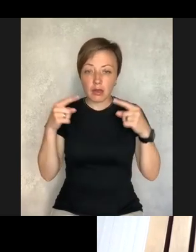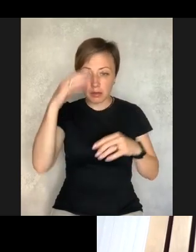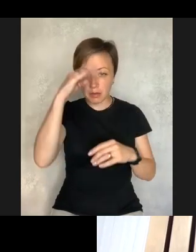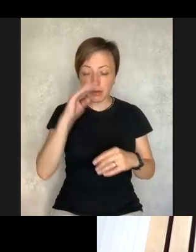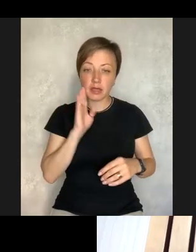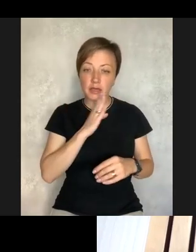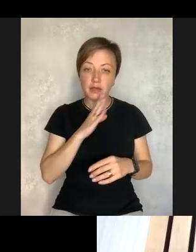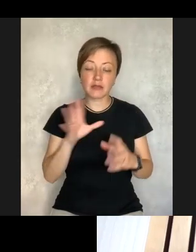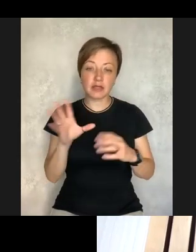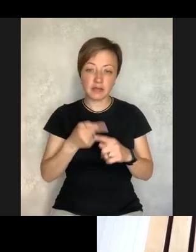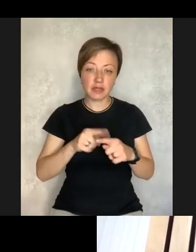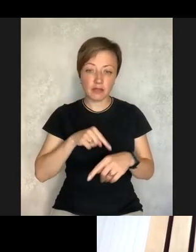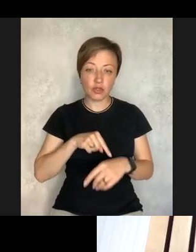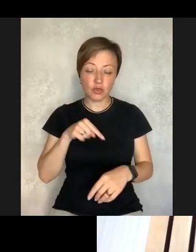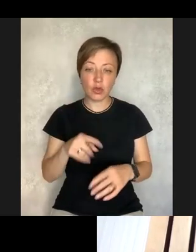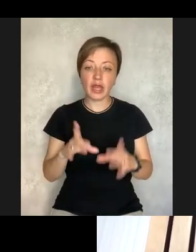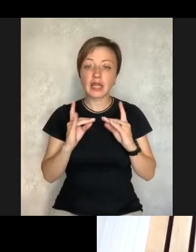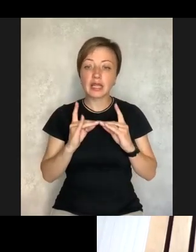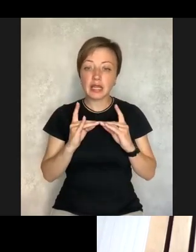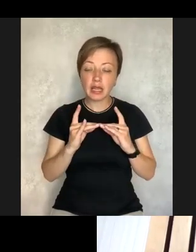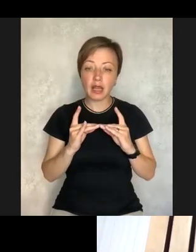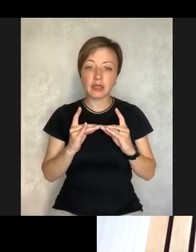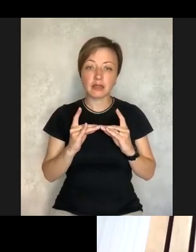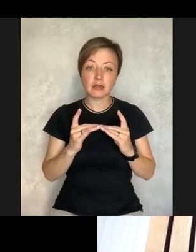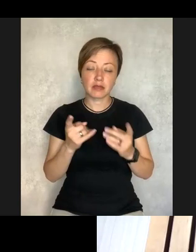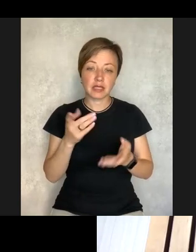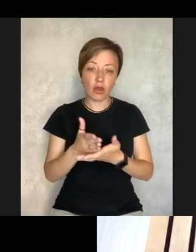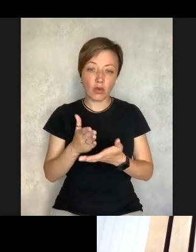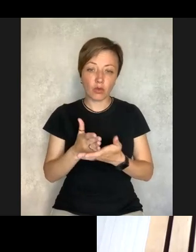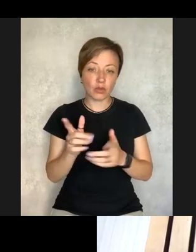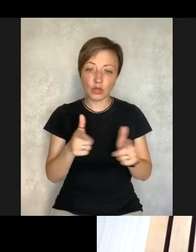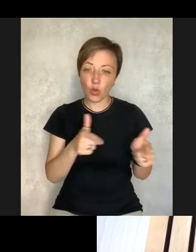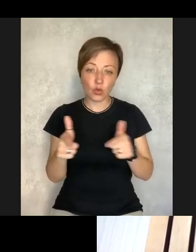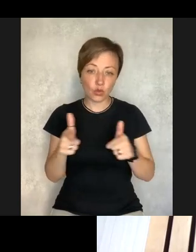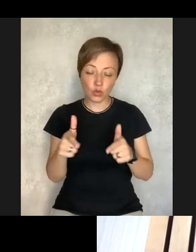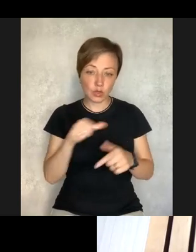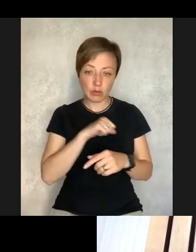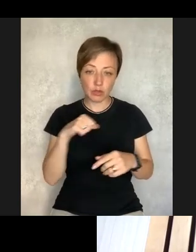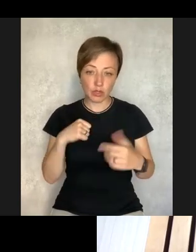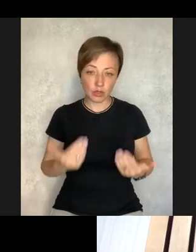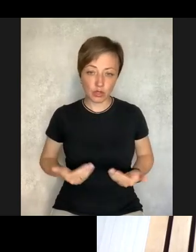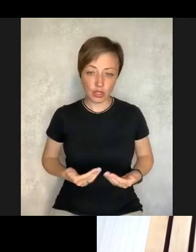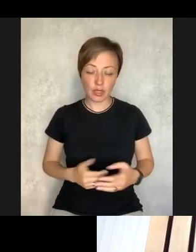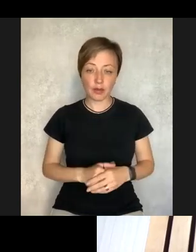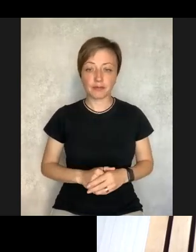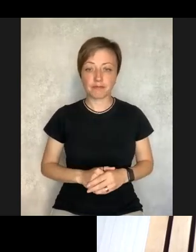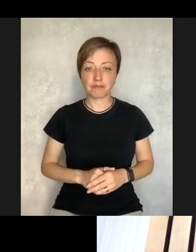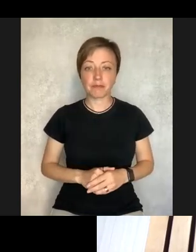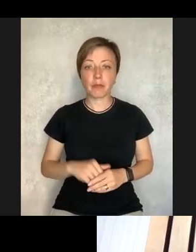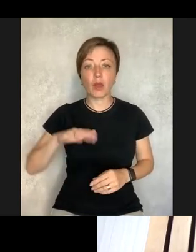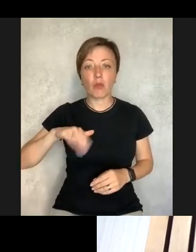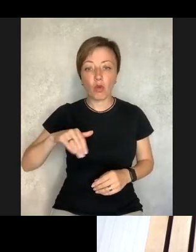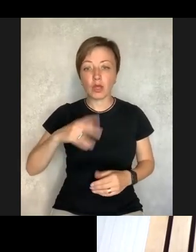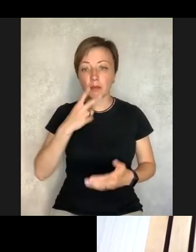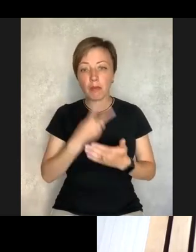is this hyper-care from the parents, and also if a young adult stays in the institution, they are